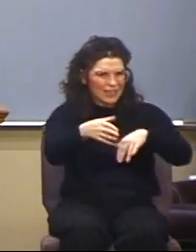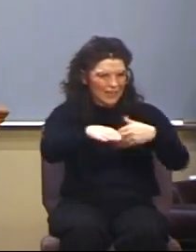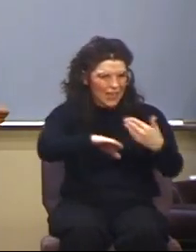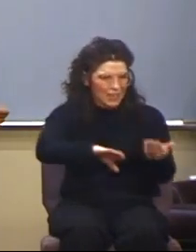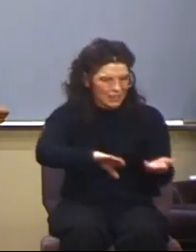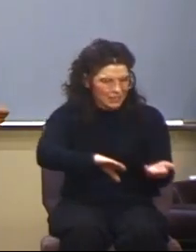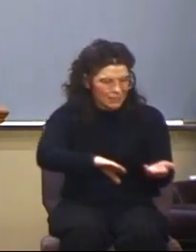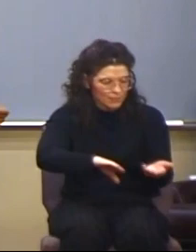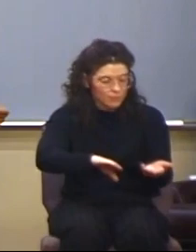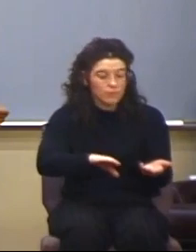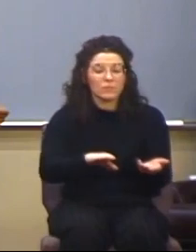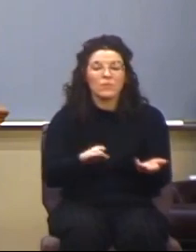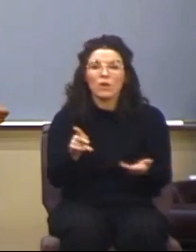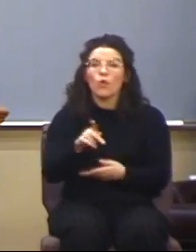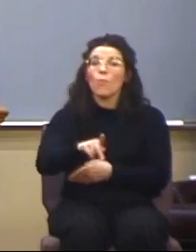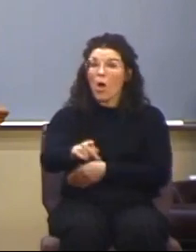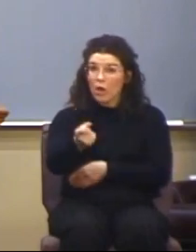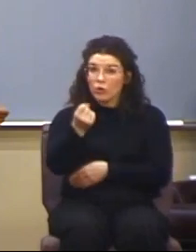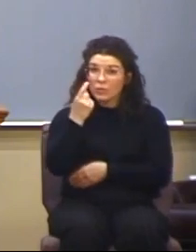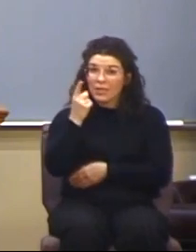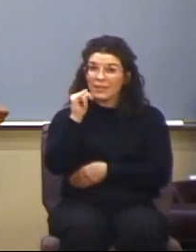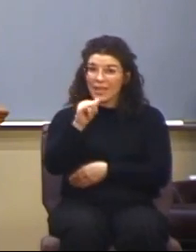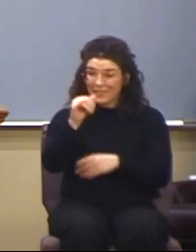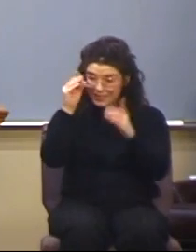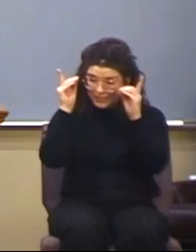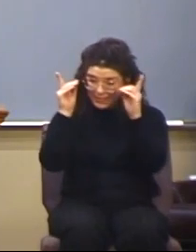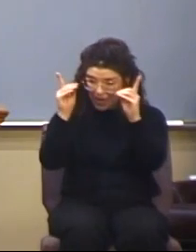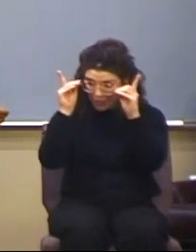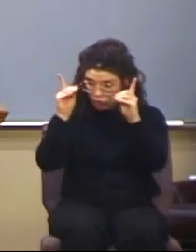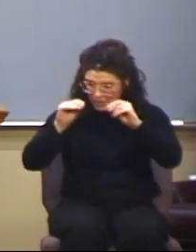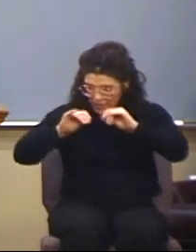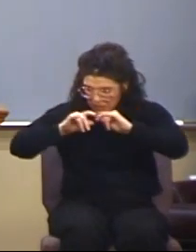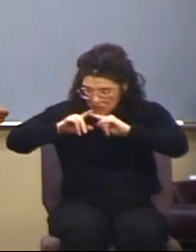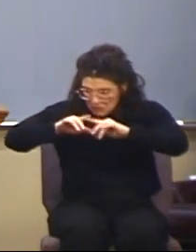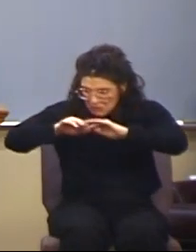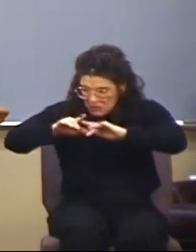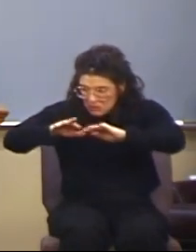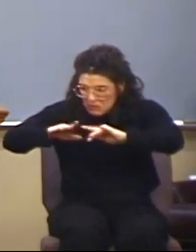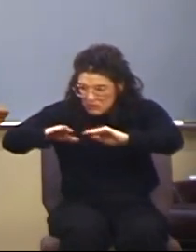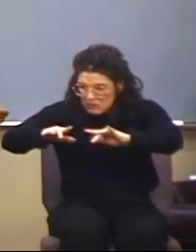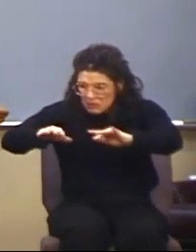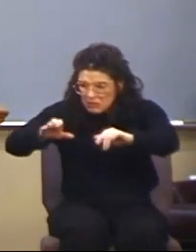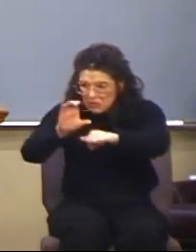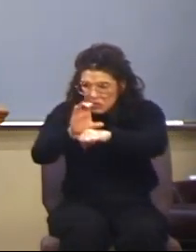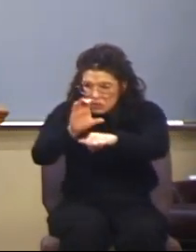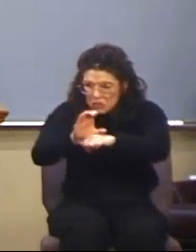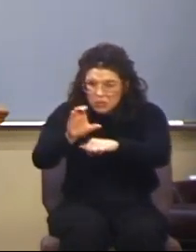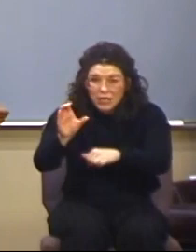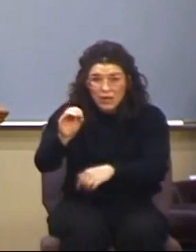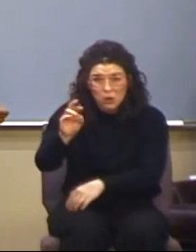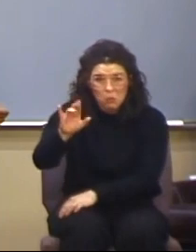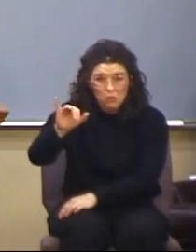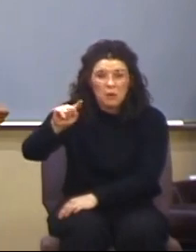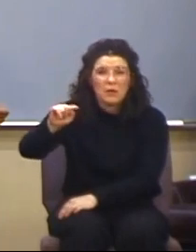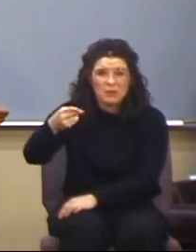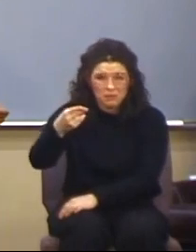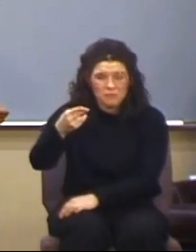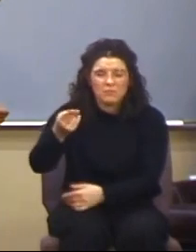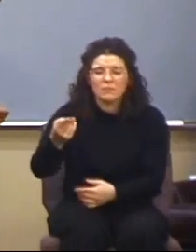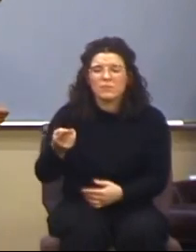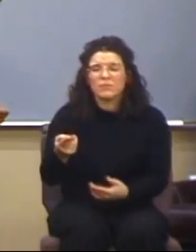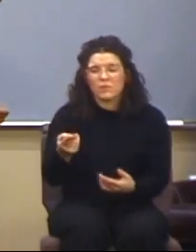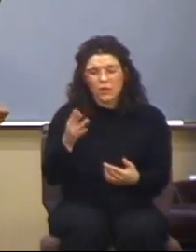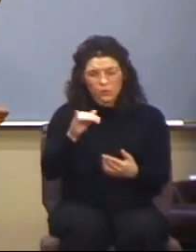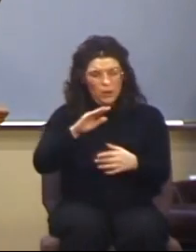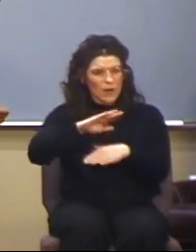doctrine that has seeped into the assembly there at Corinth. That's why he devotes this entire chapter. So, again,